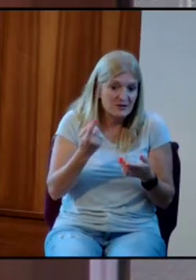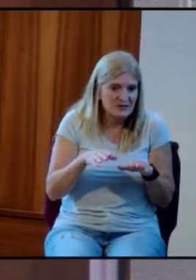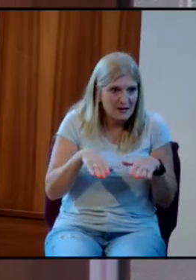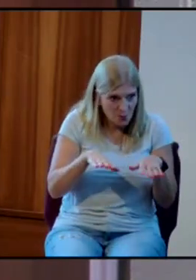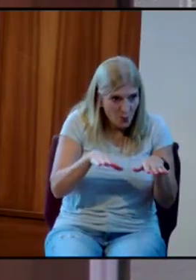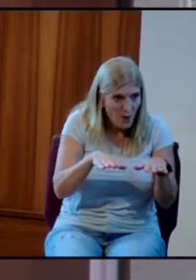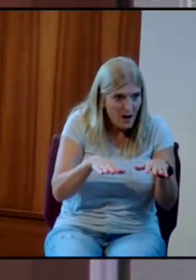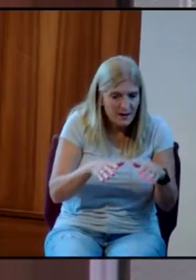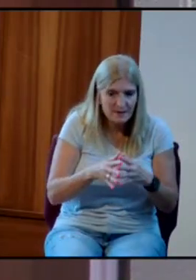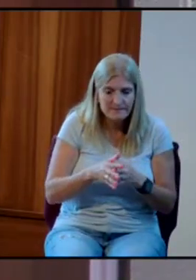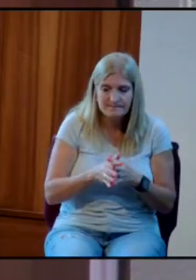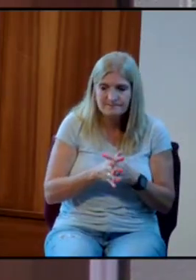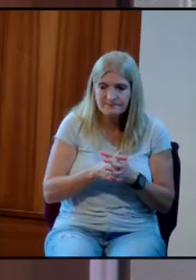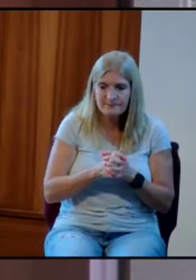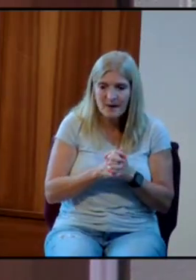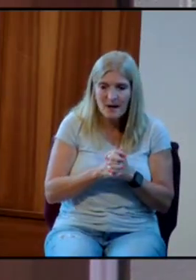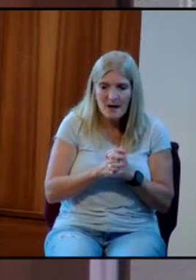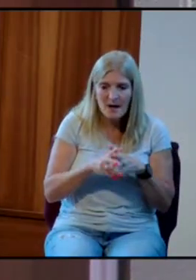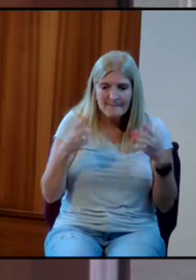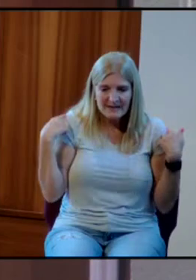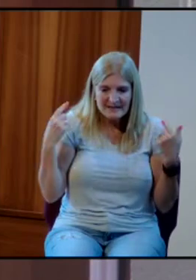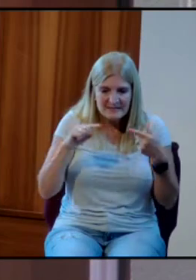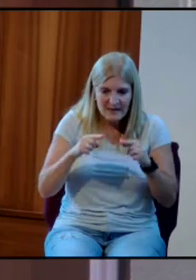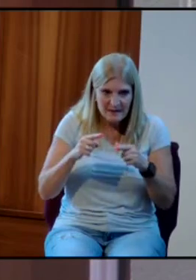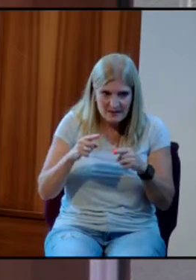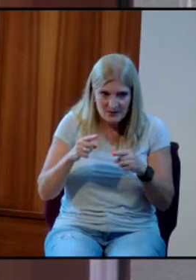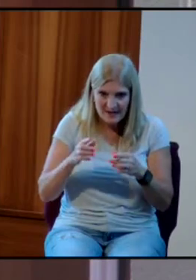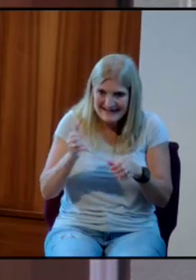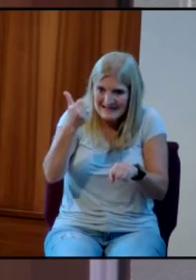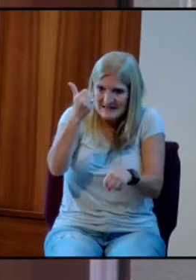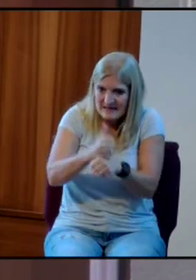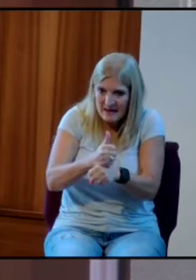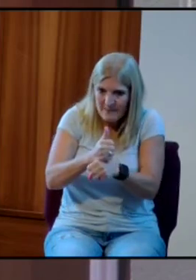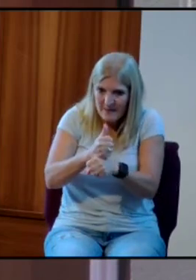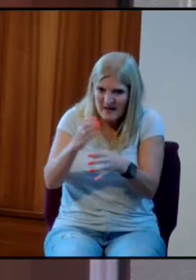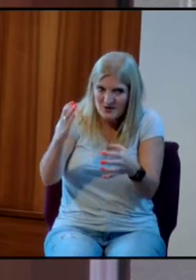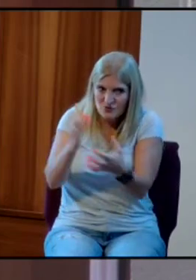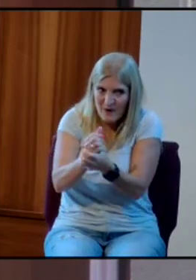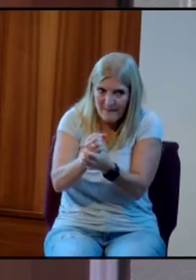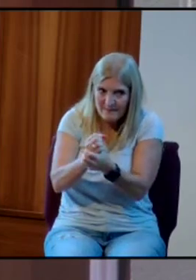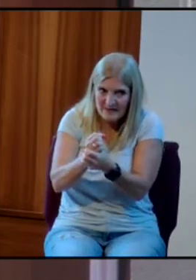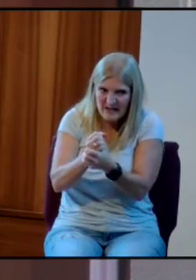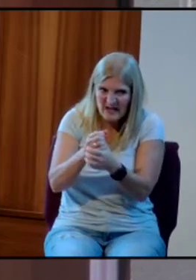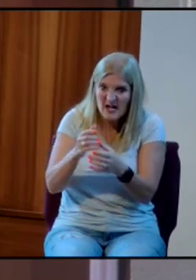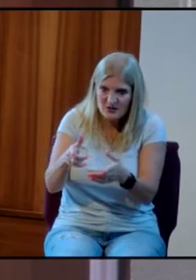set up a crossfire trap. And